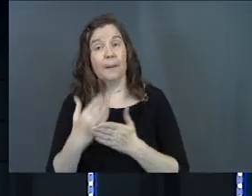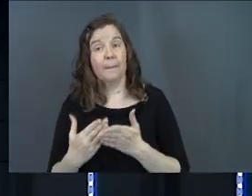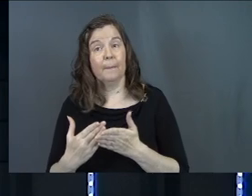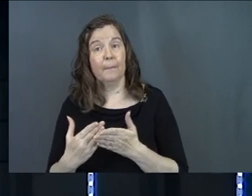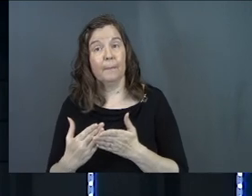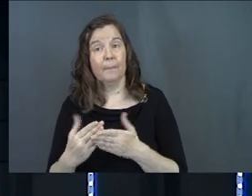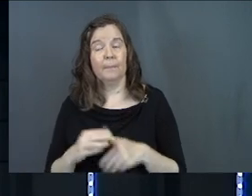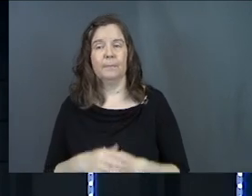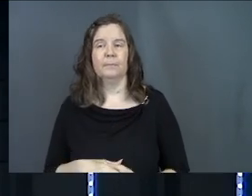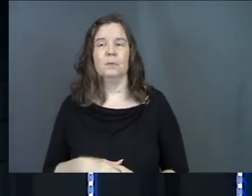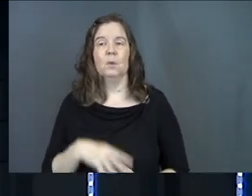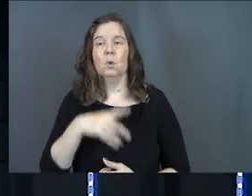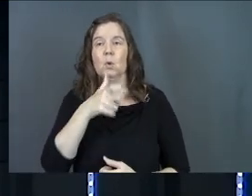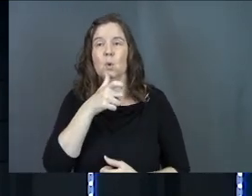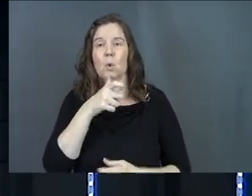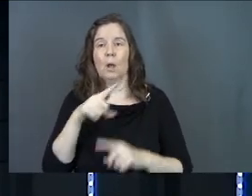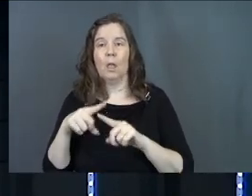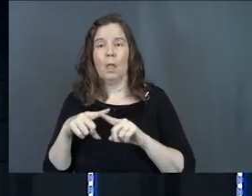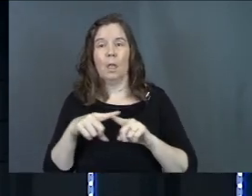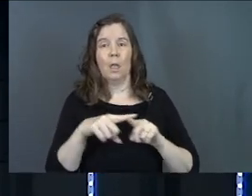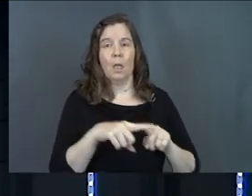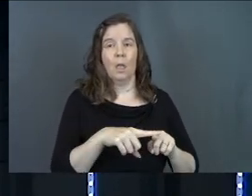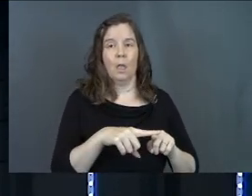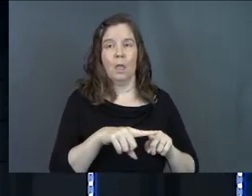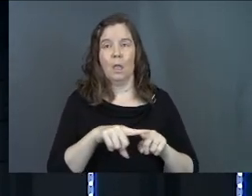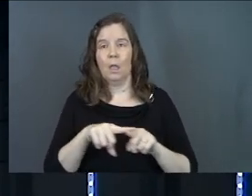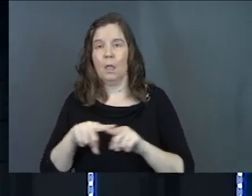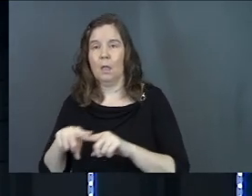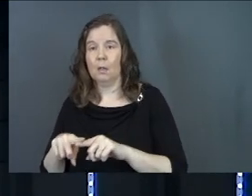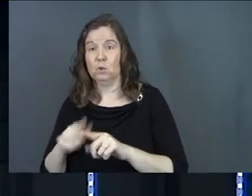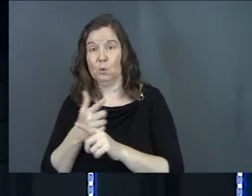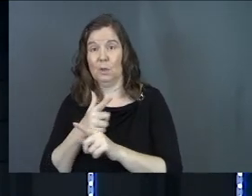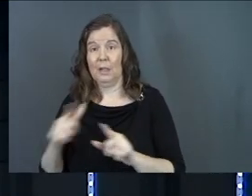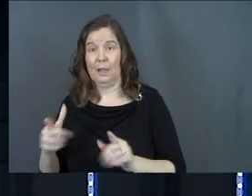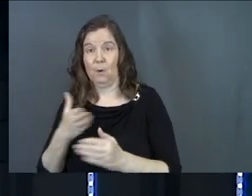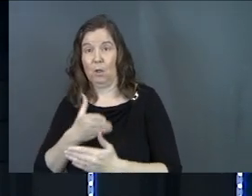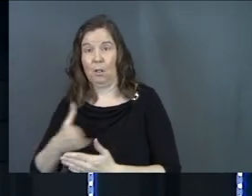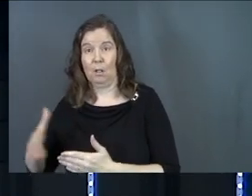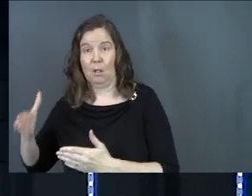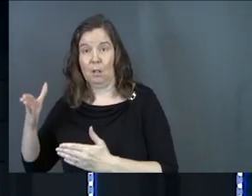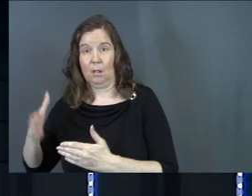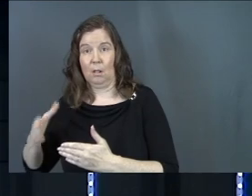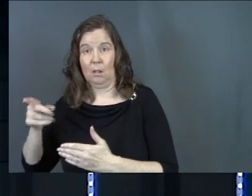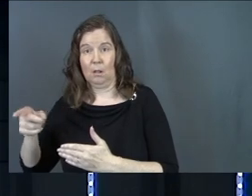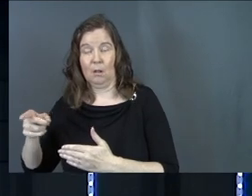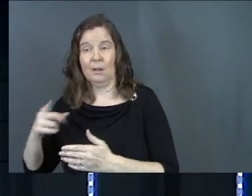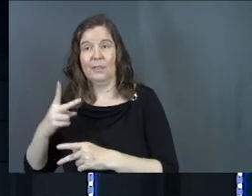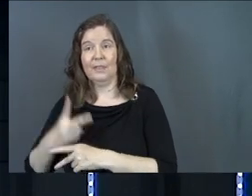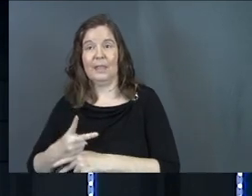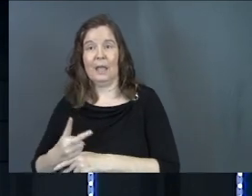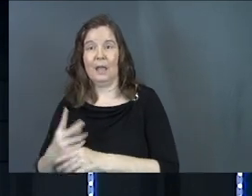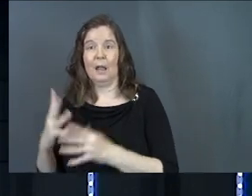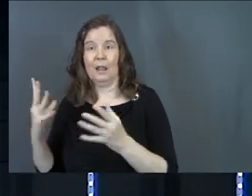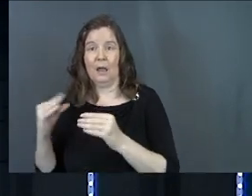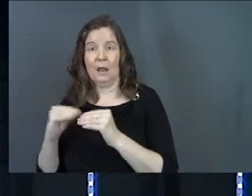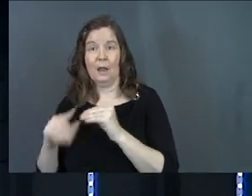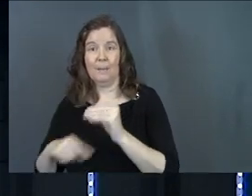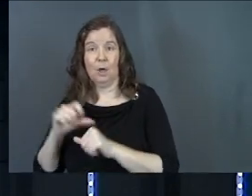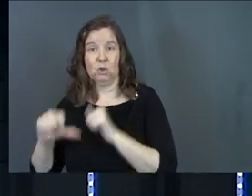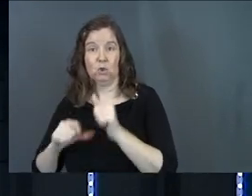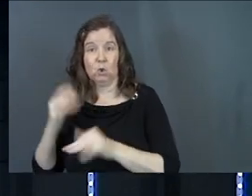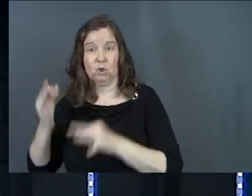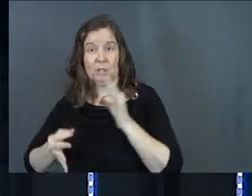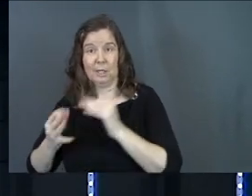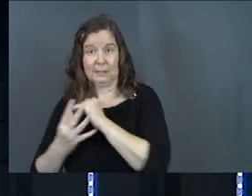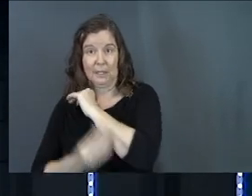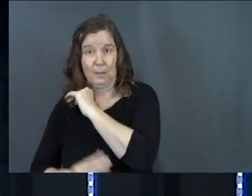some, who lean toward the liberal spectrum, they care much about social